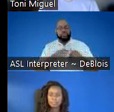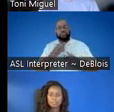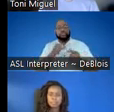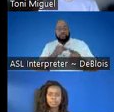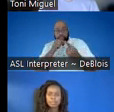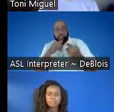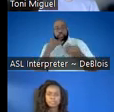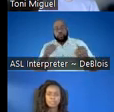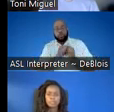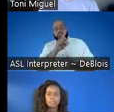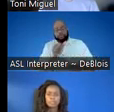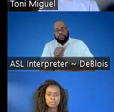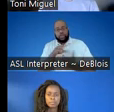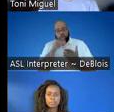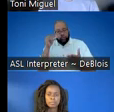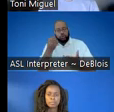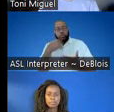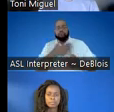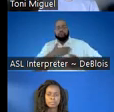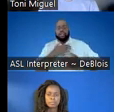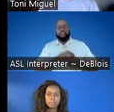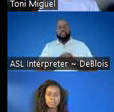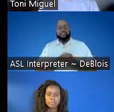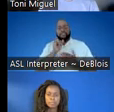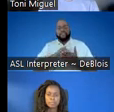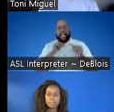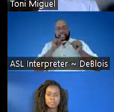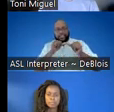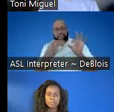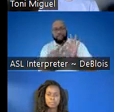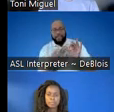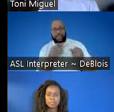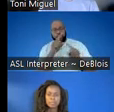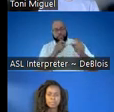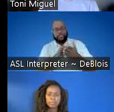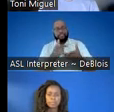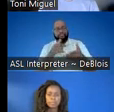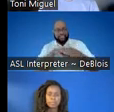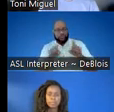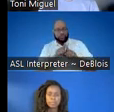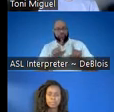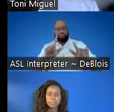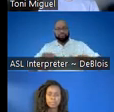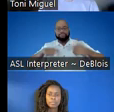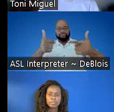especially young children with disabilities to learn. So we appreciate the continued feedback and questions that are coming in as well.